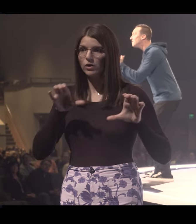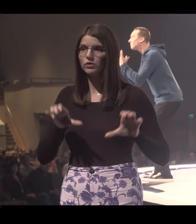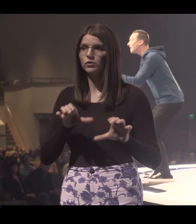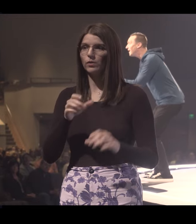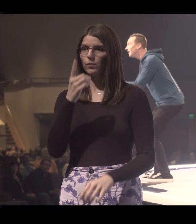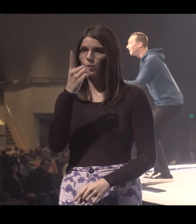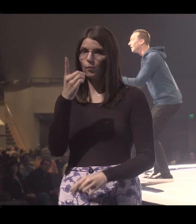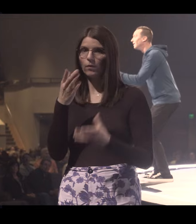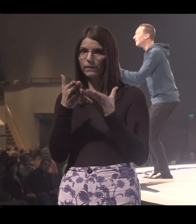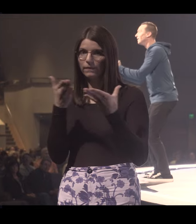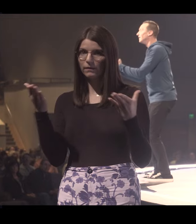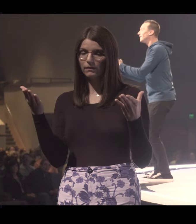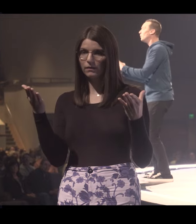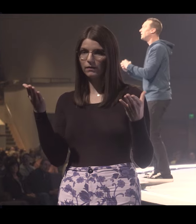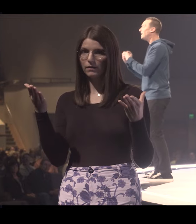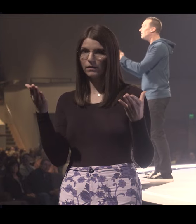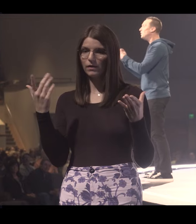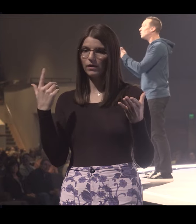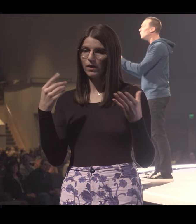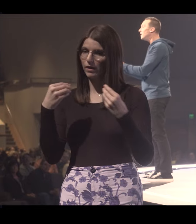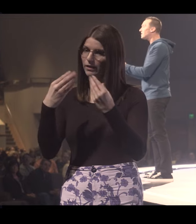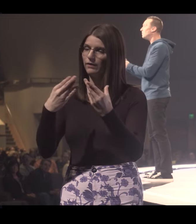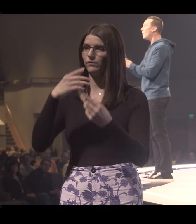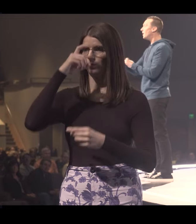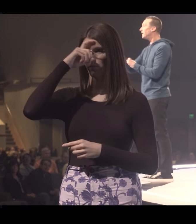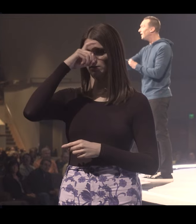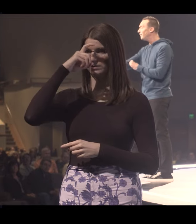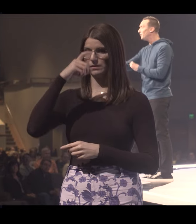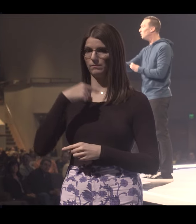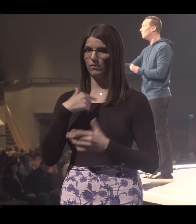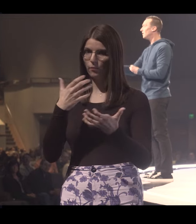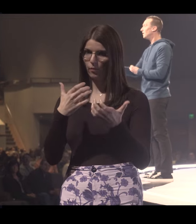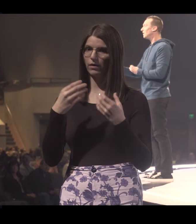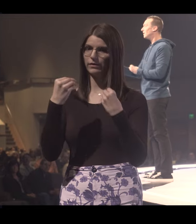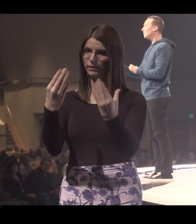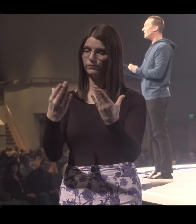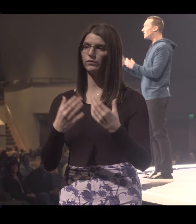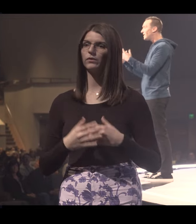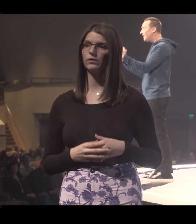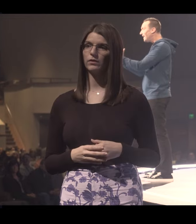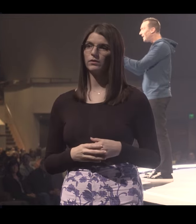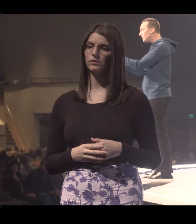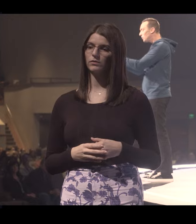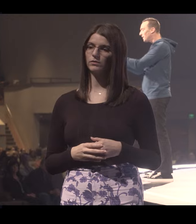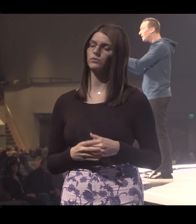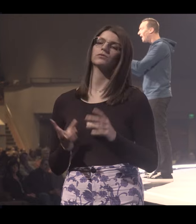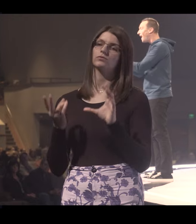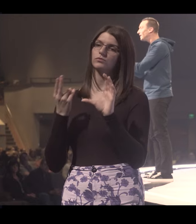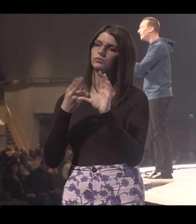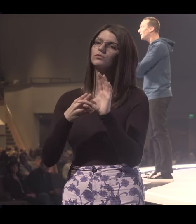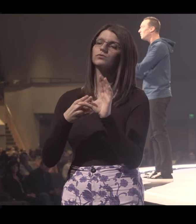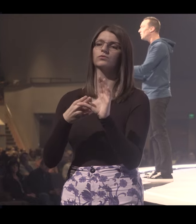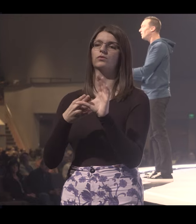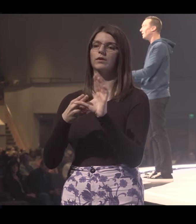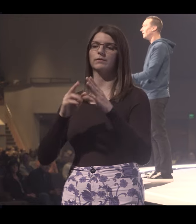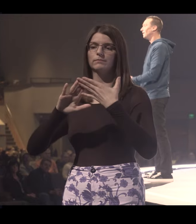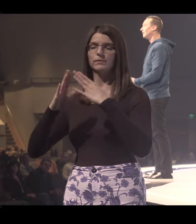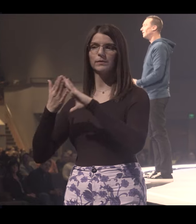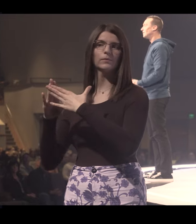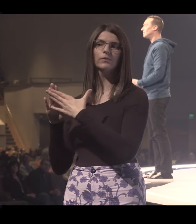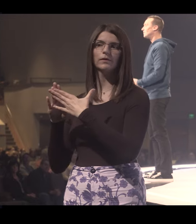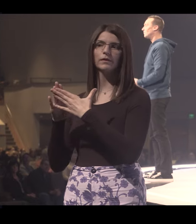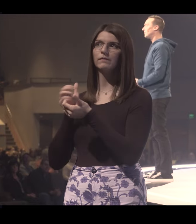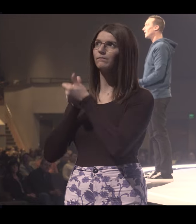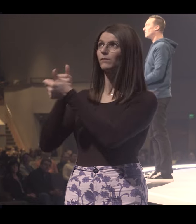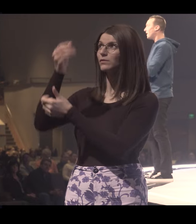not doing the one thing that would give you the wisdom I want to give you by just getting into a godly